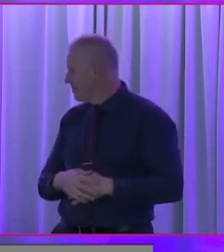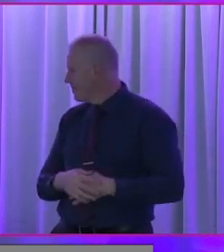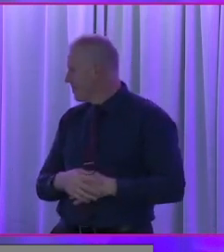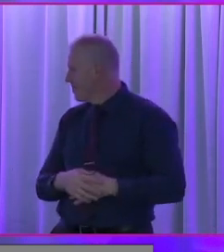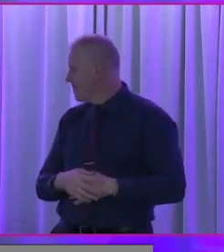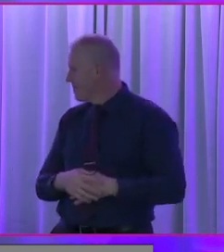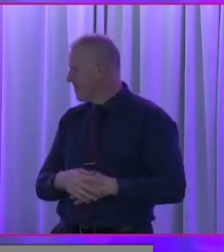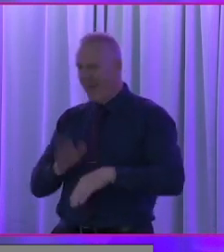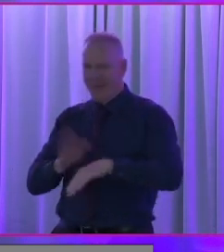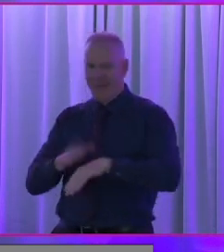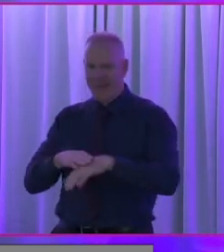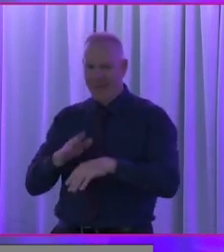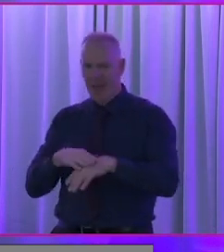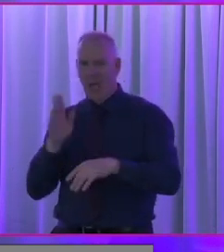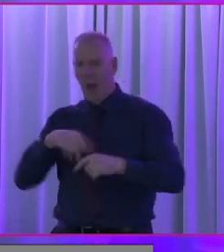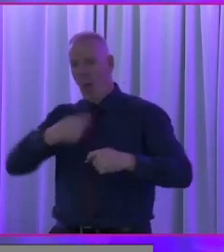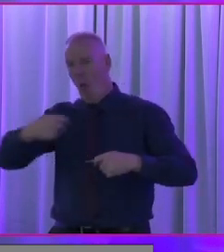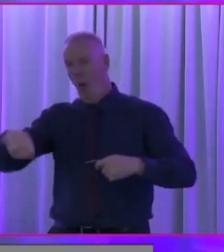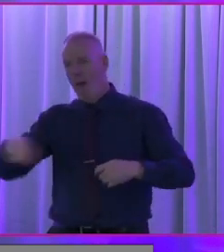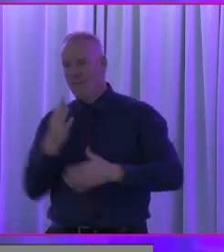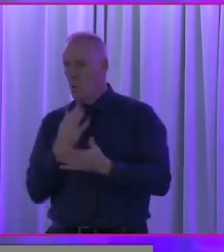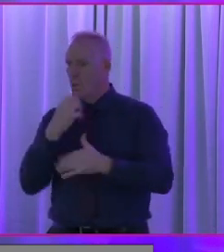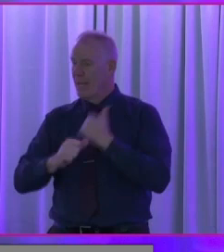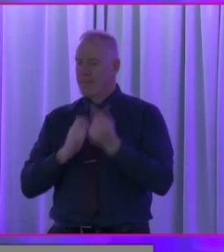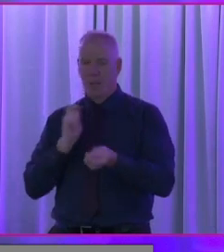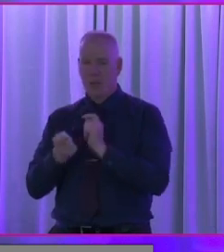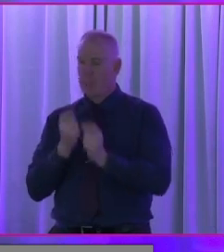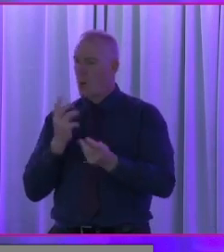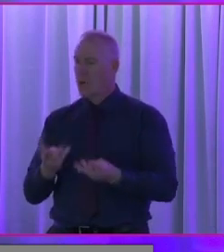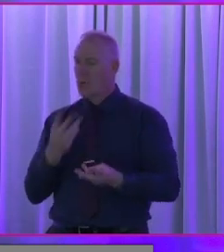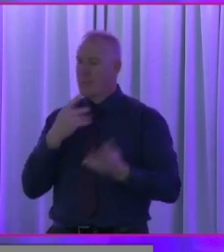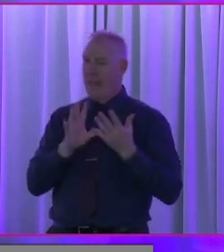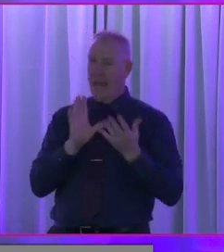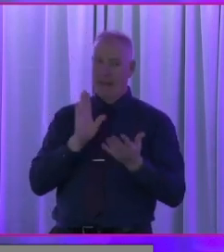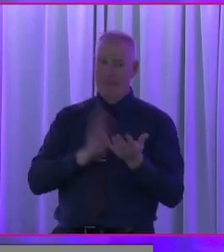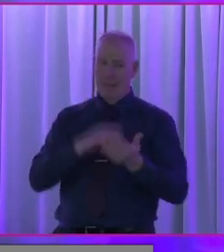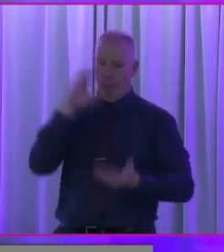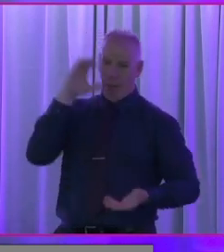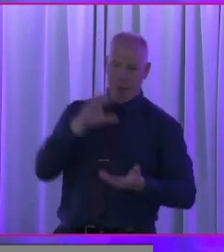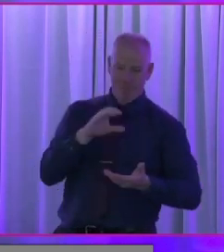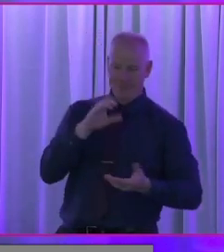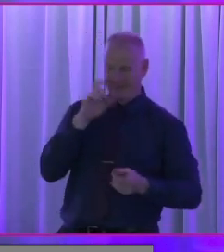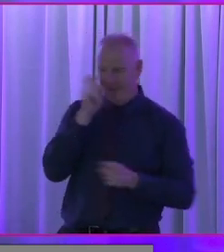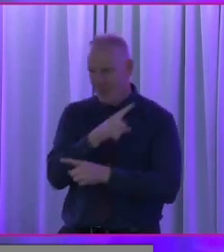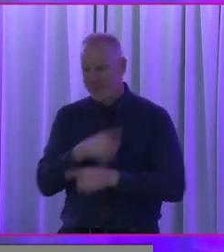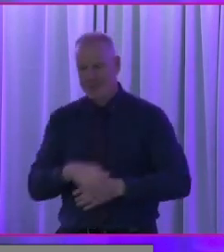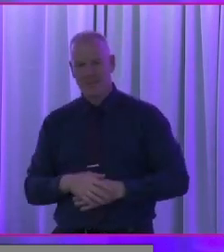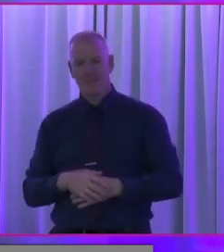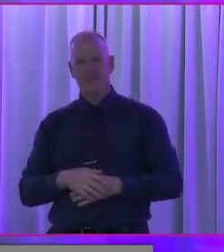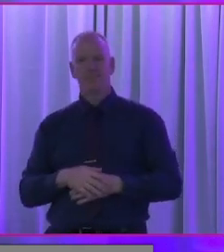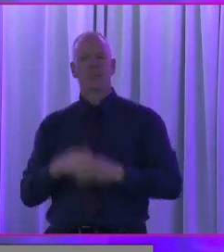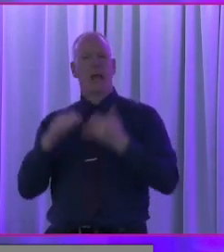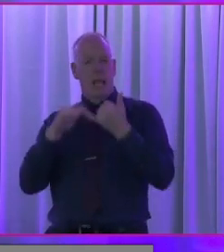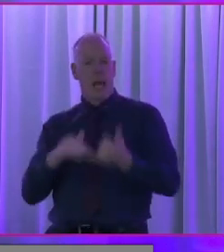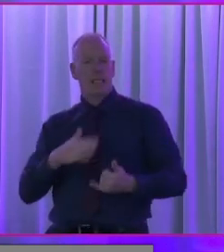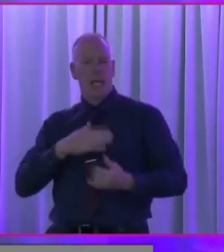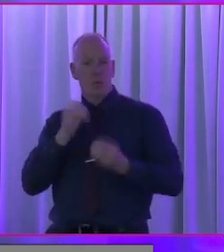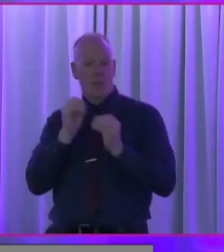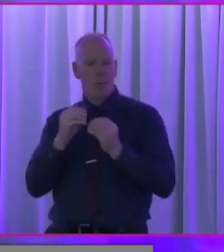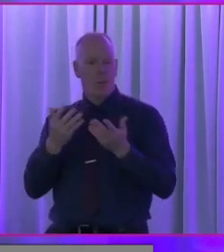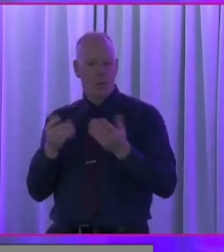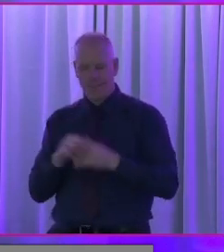I can speak for a couple of days on this, so 10 minutes is hard. The final piece, um, do want to talk about